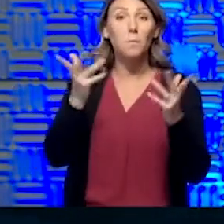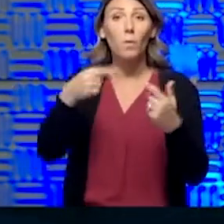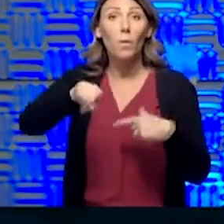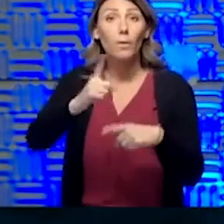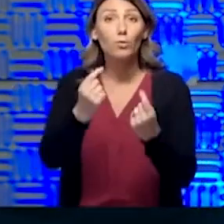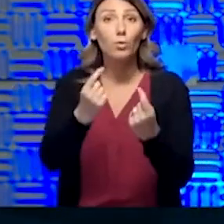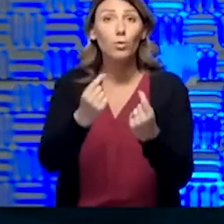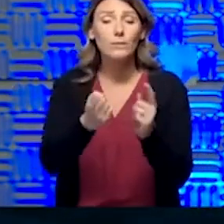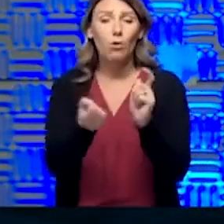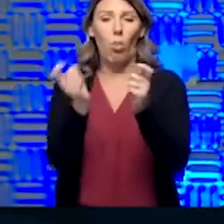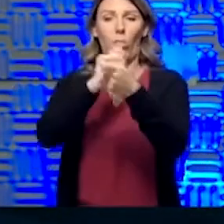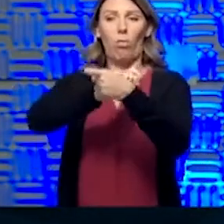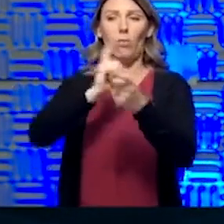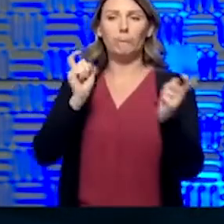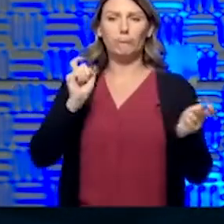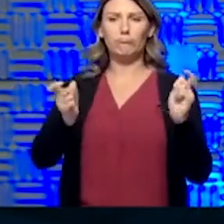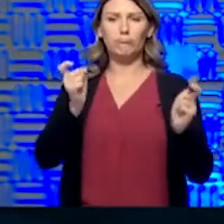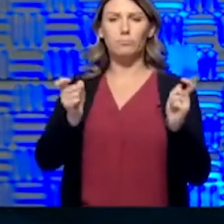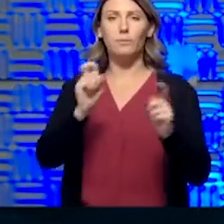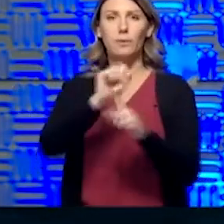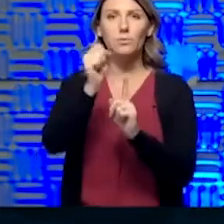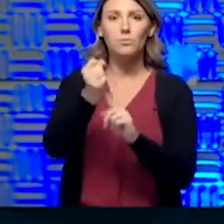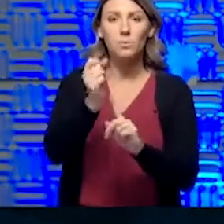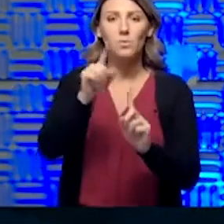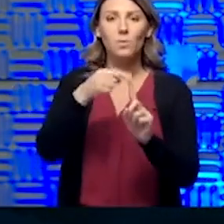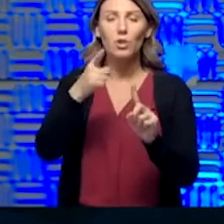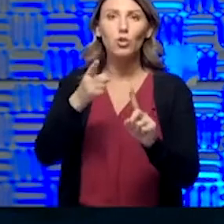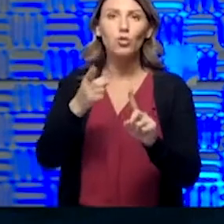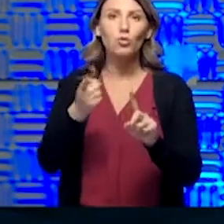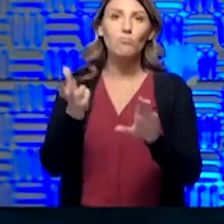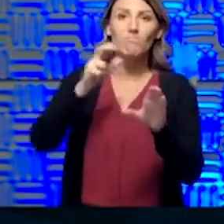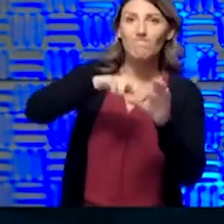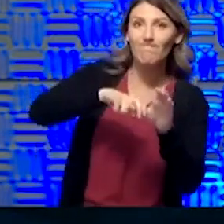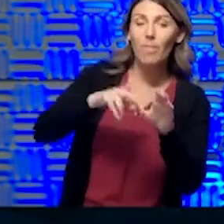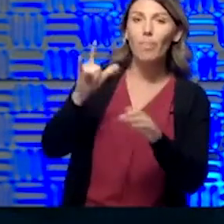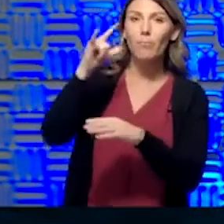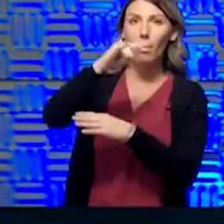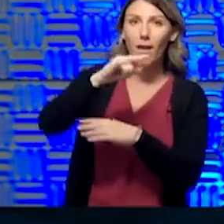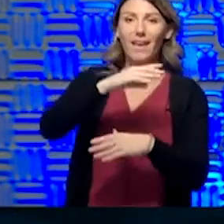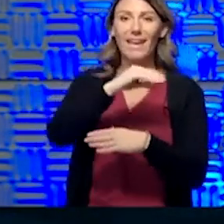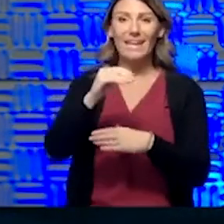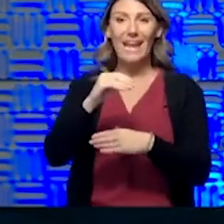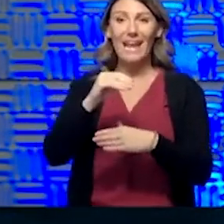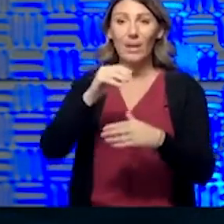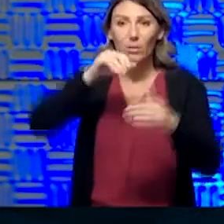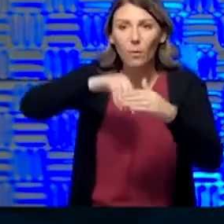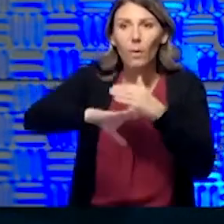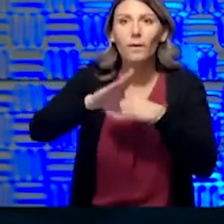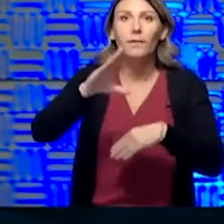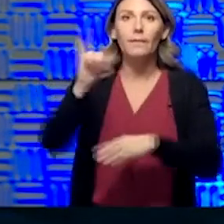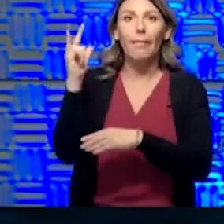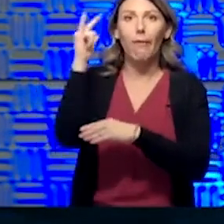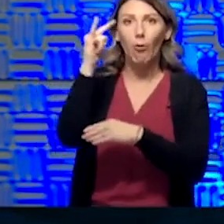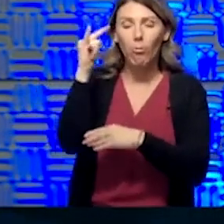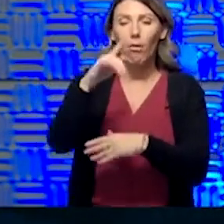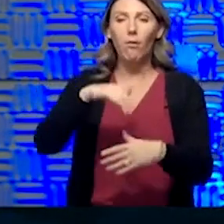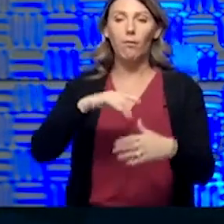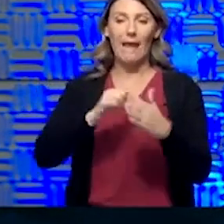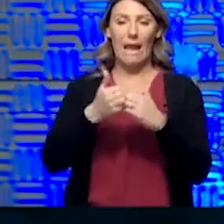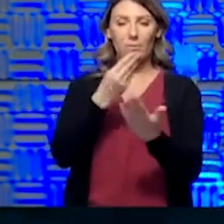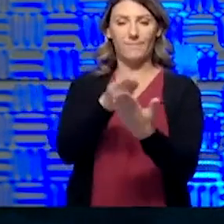circumstances when you're on board a plane and getting aboard a plane? And also, how is the financial